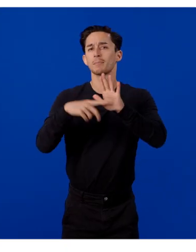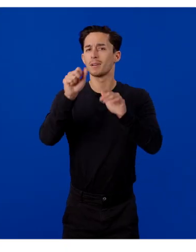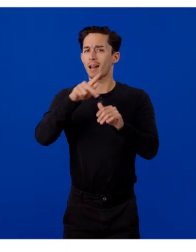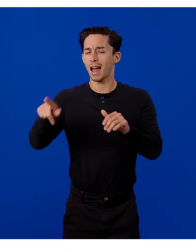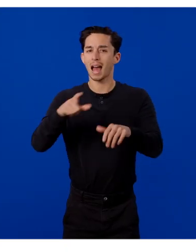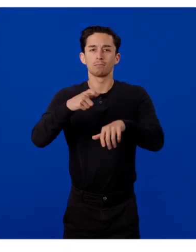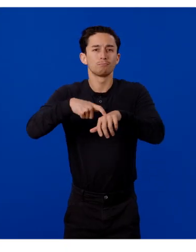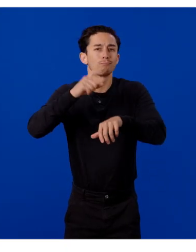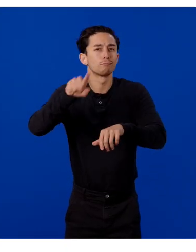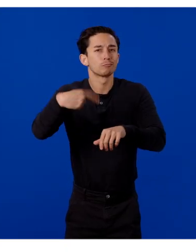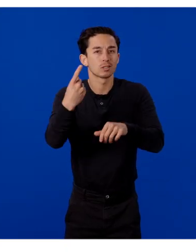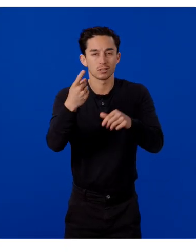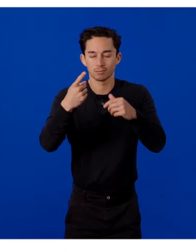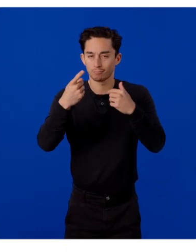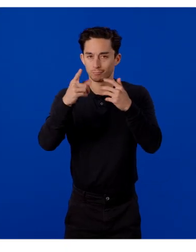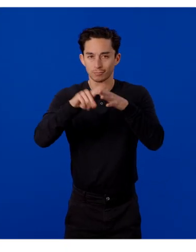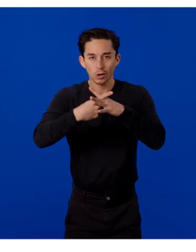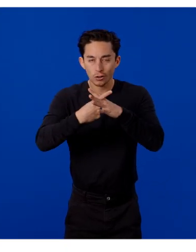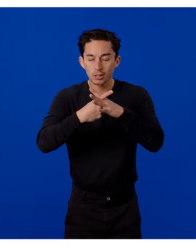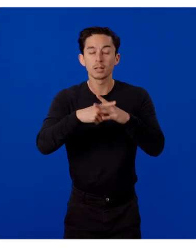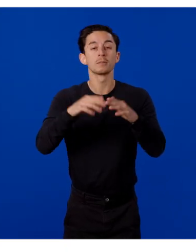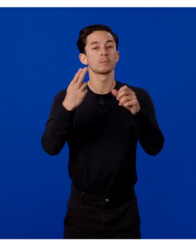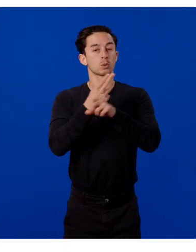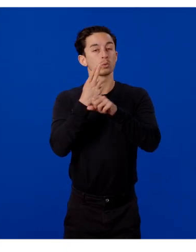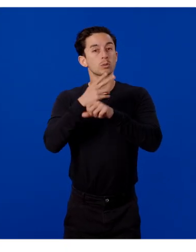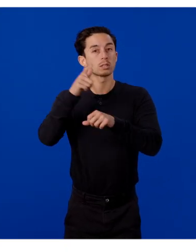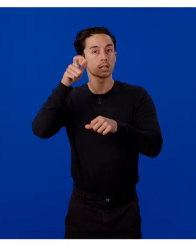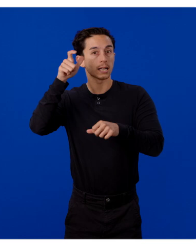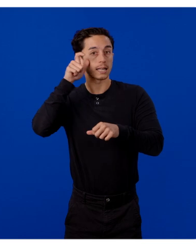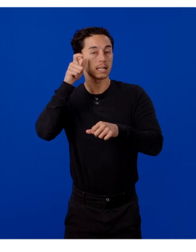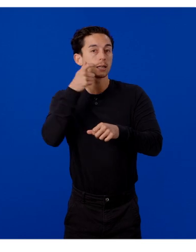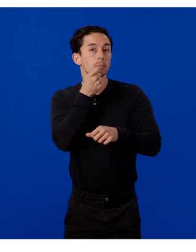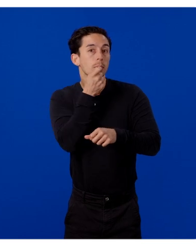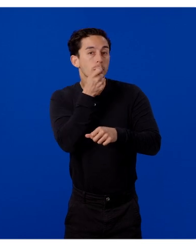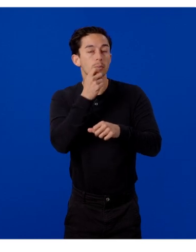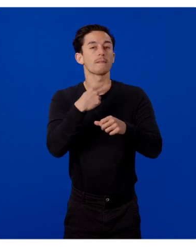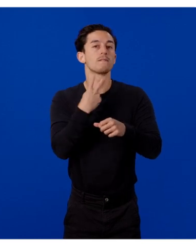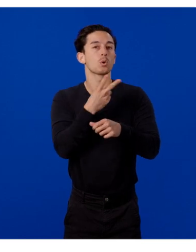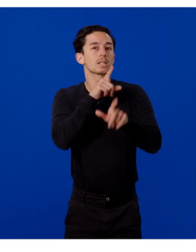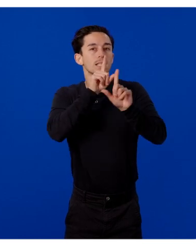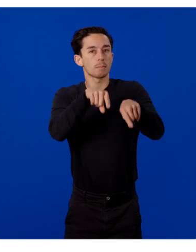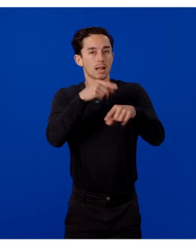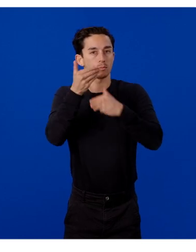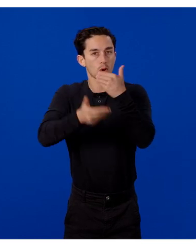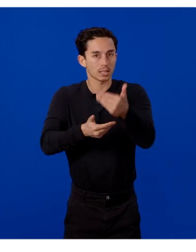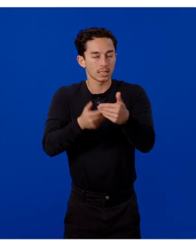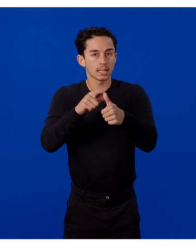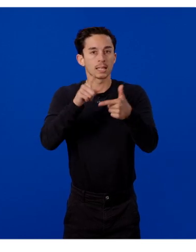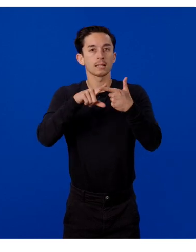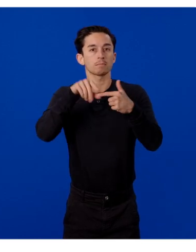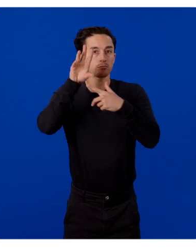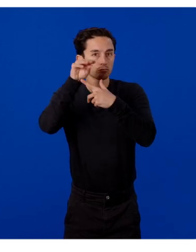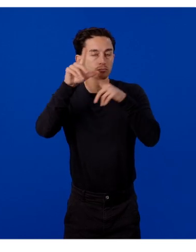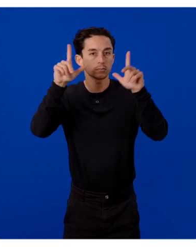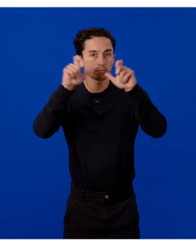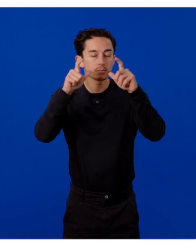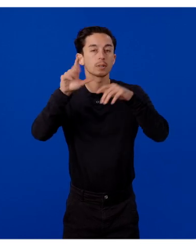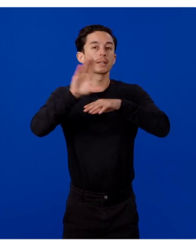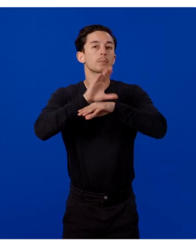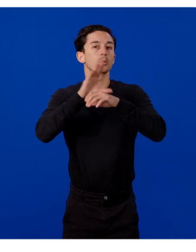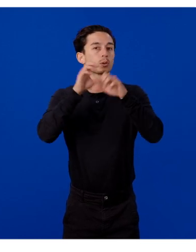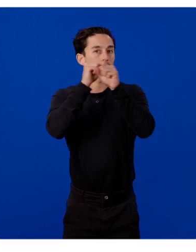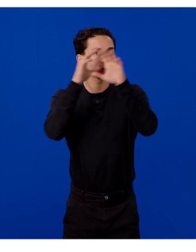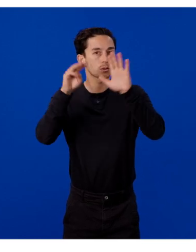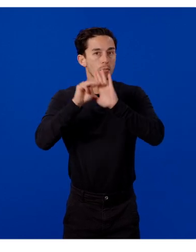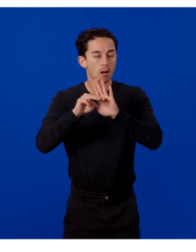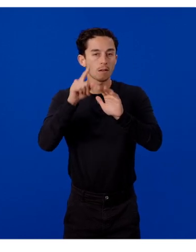start. From here, you can use the Glasses microphone to add voice command processing, run capture images through computer vision models for